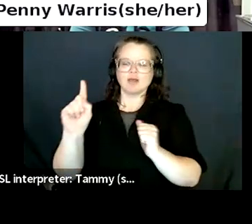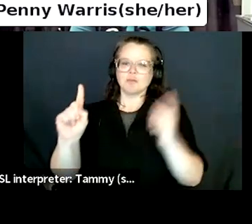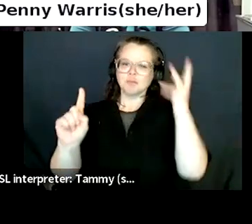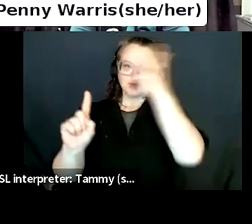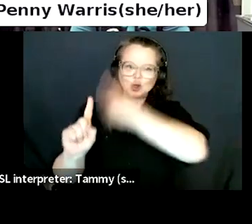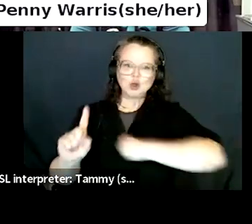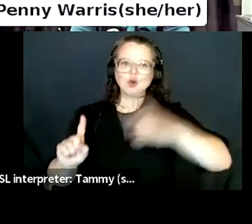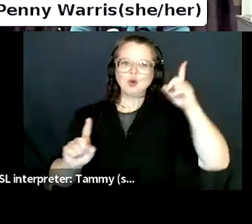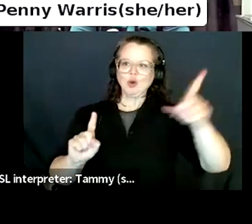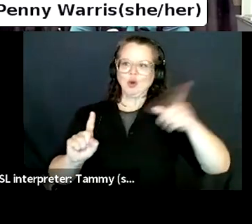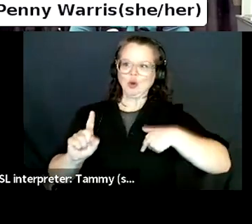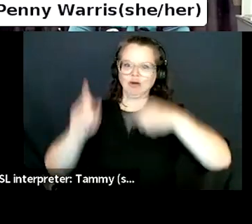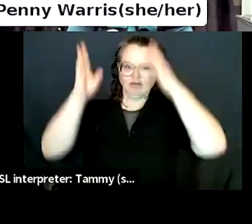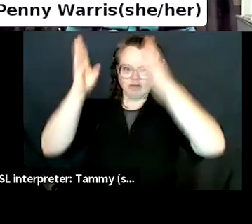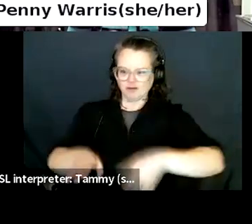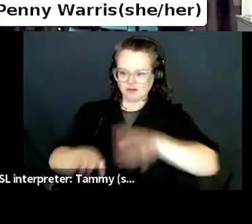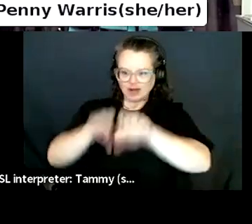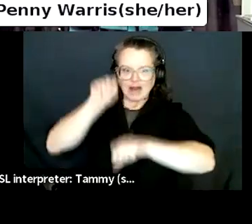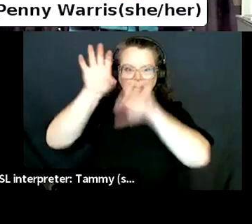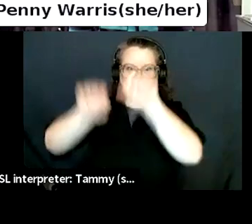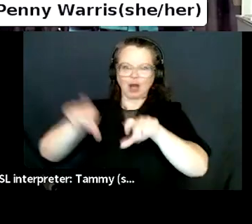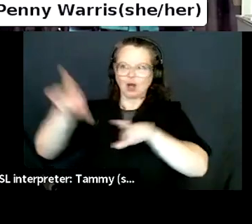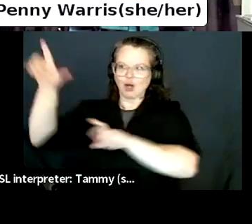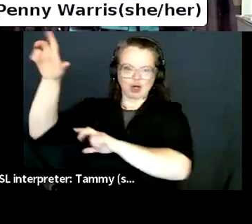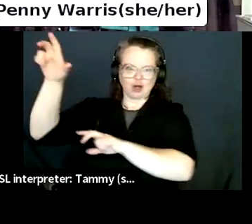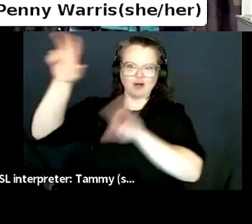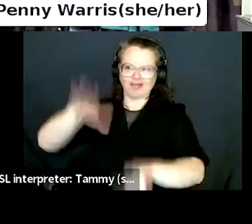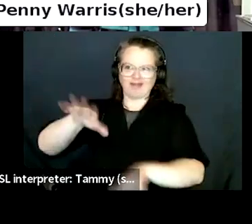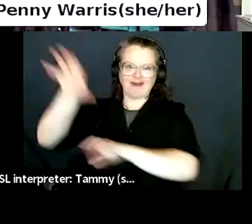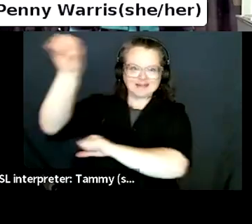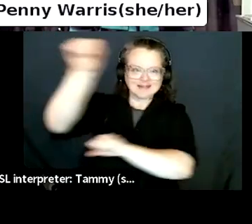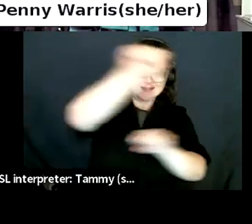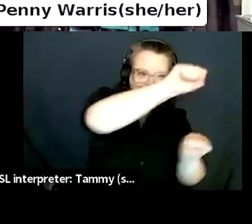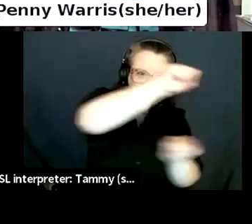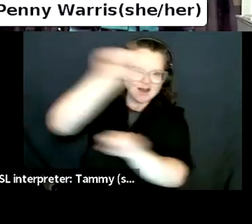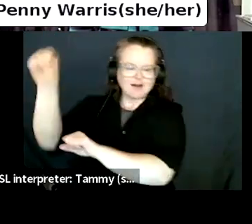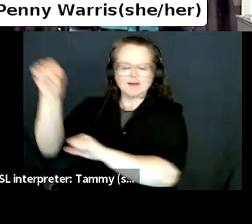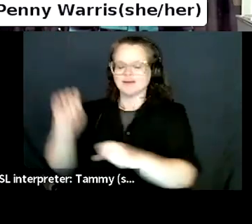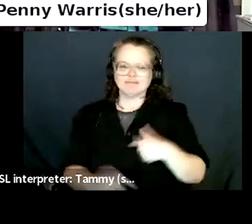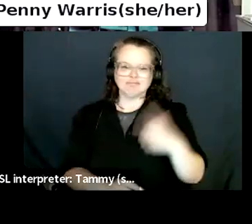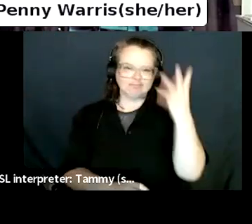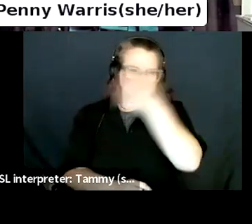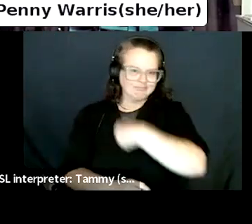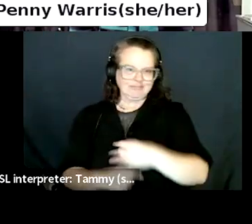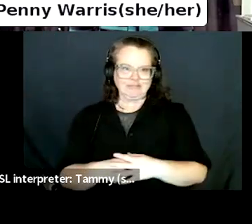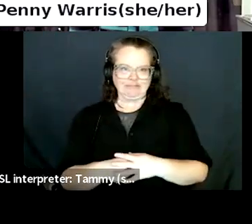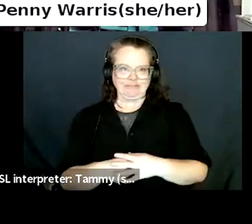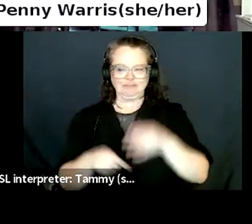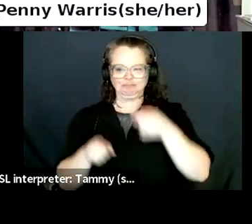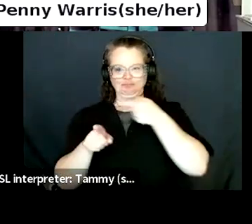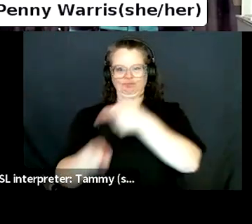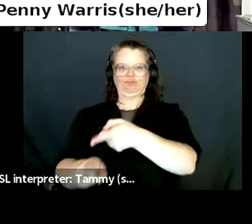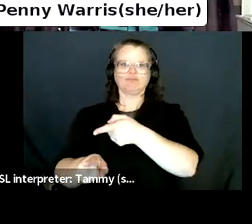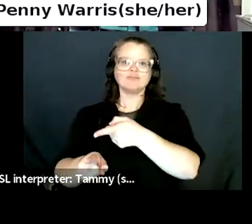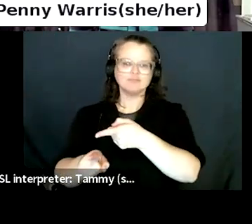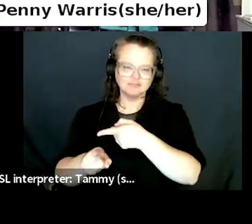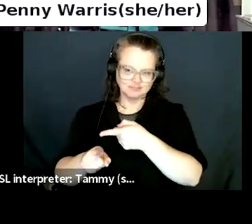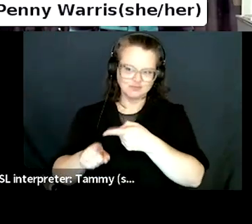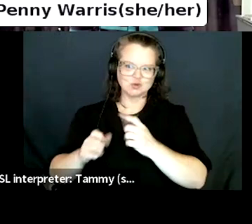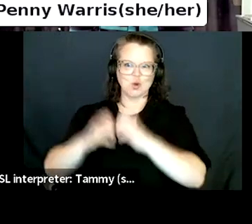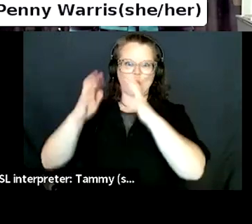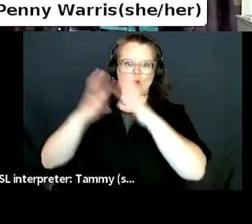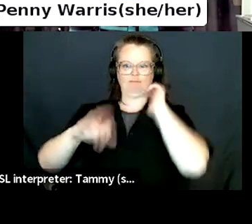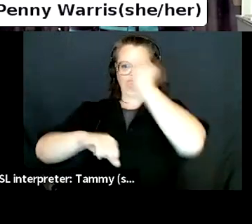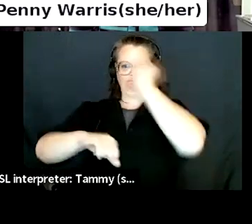bookstores in it. Um, and then we have expanded to publishing this year basically because